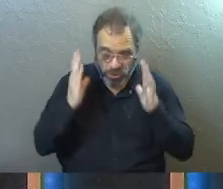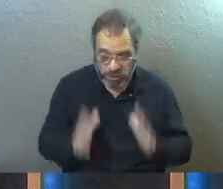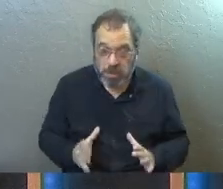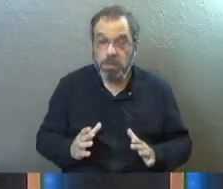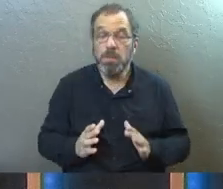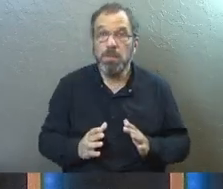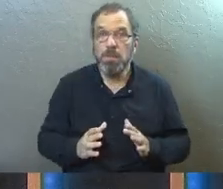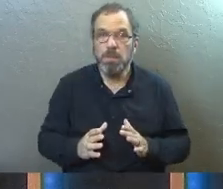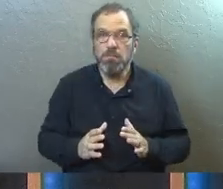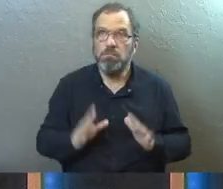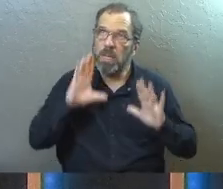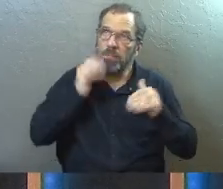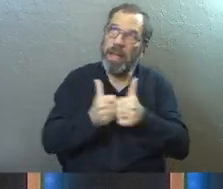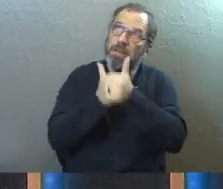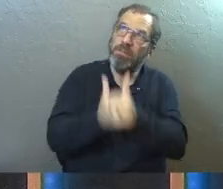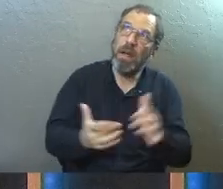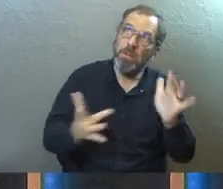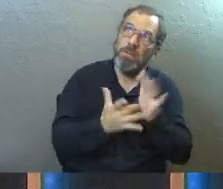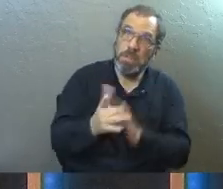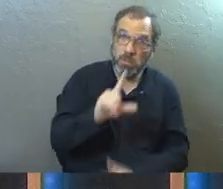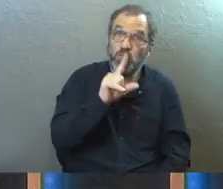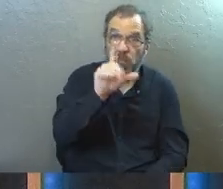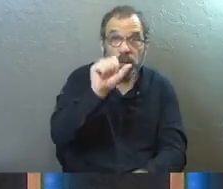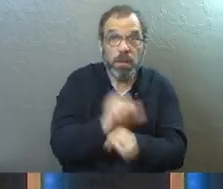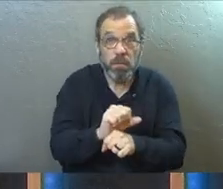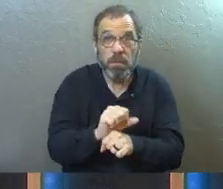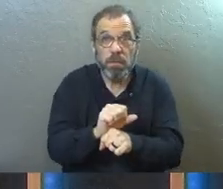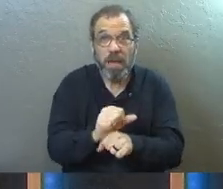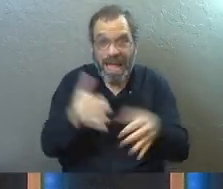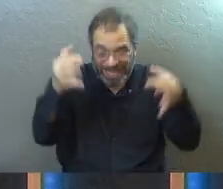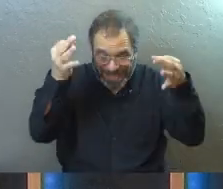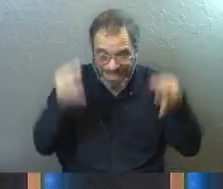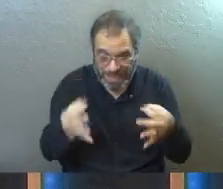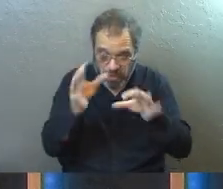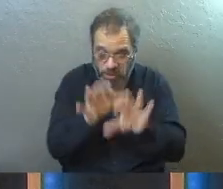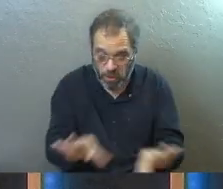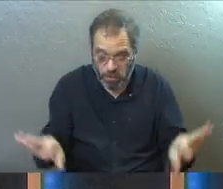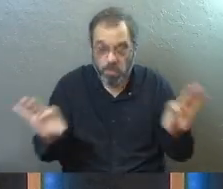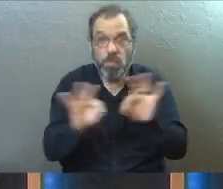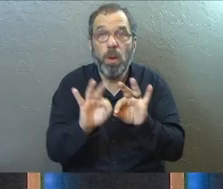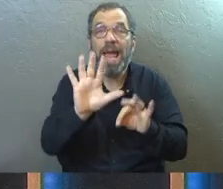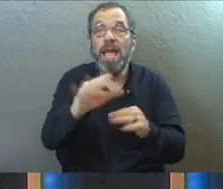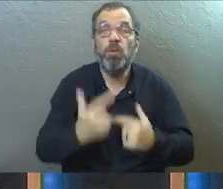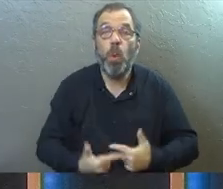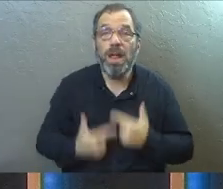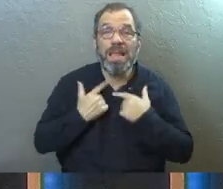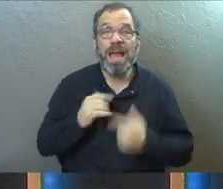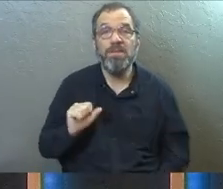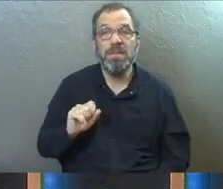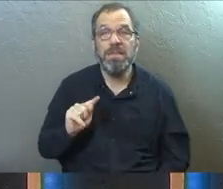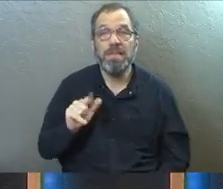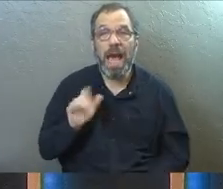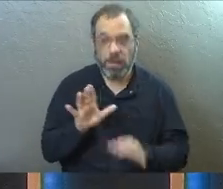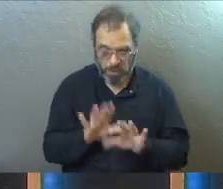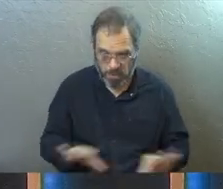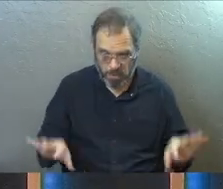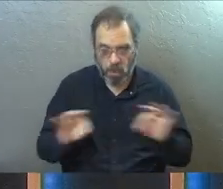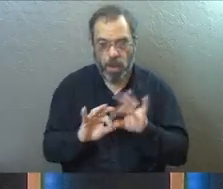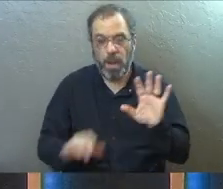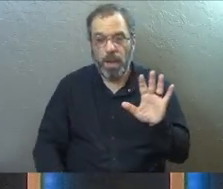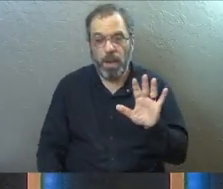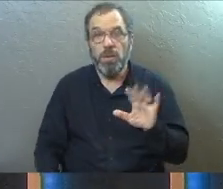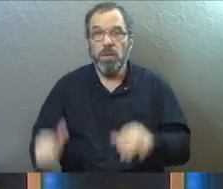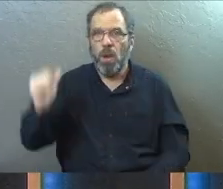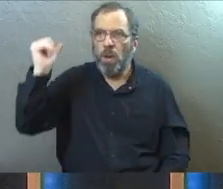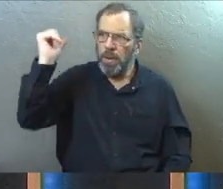follow Jesus. And that's real. And our choices do matter. And our lifestyles do matter. And so